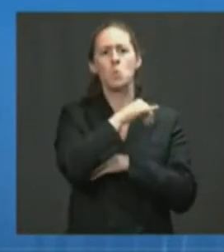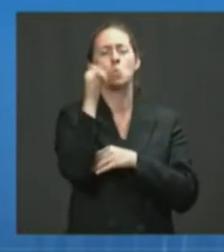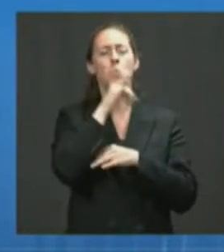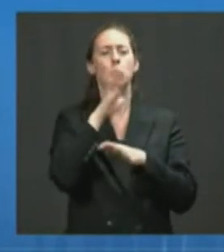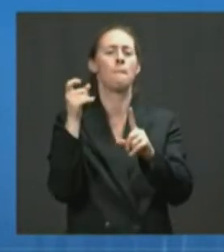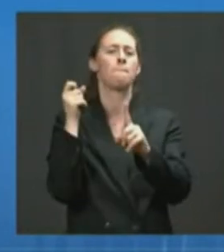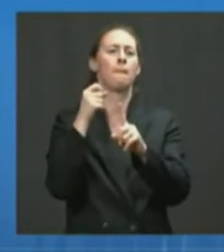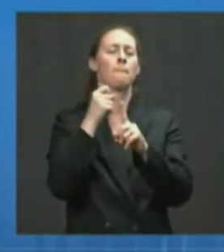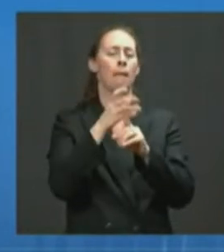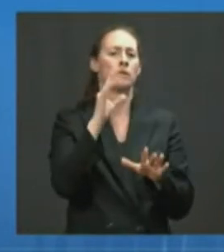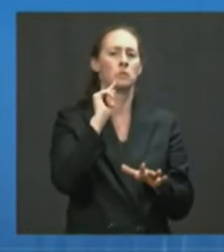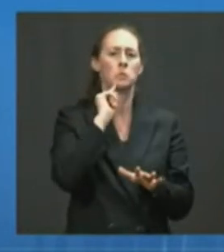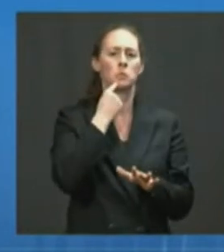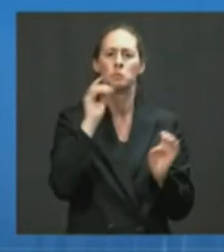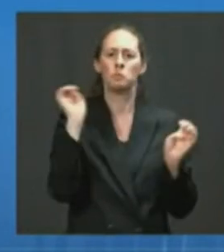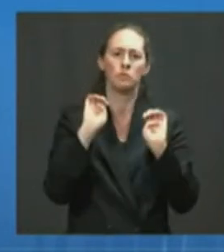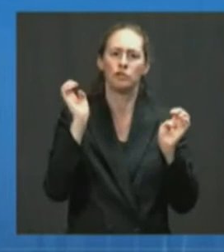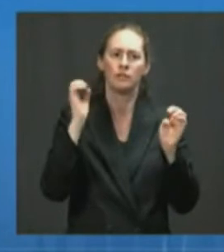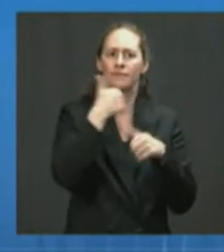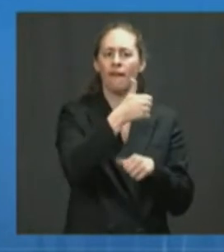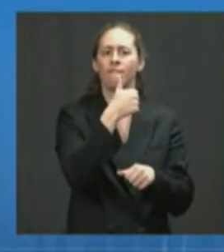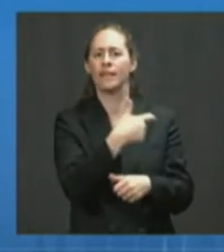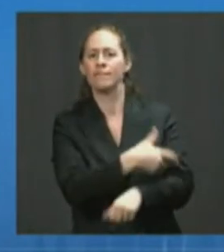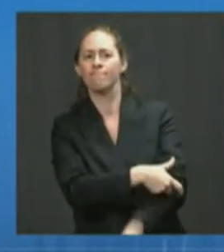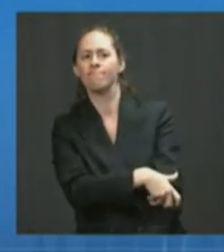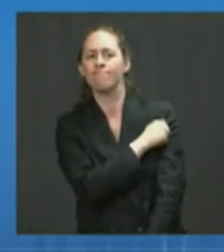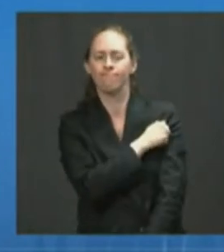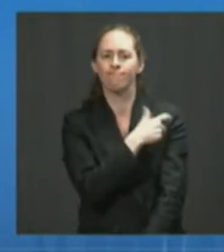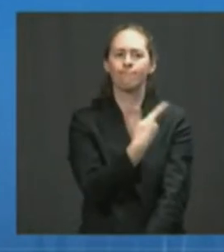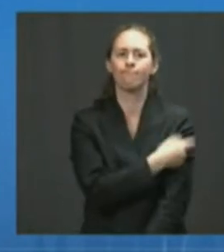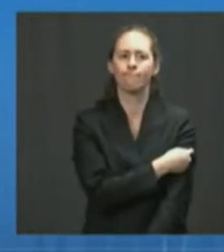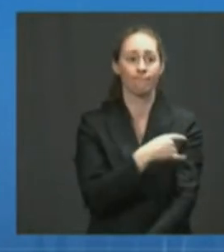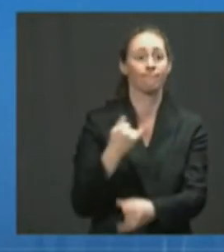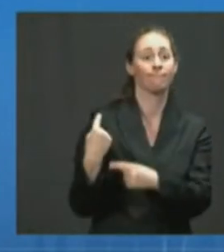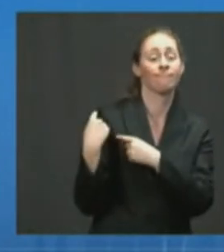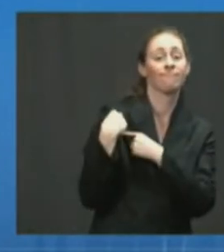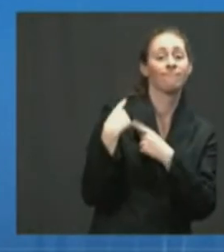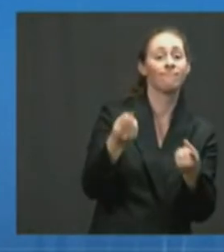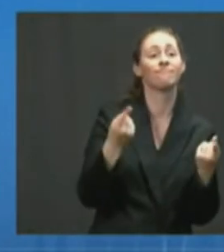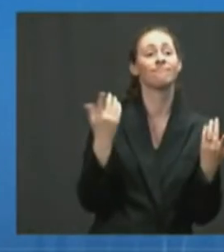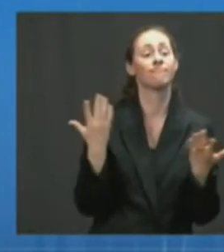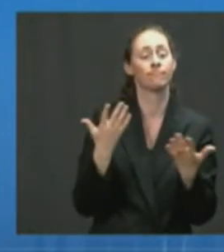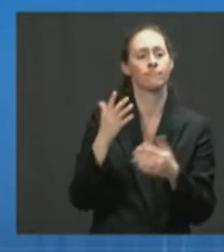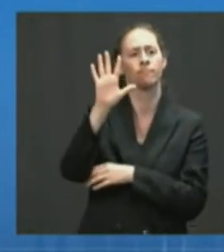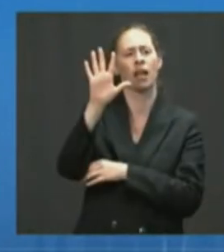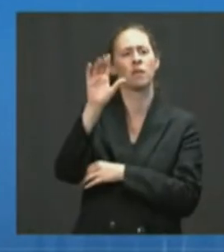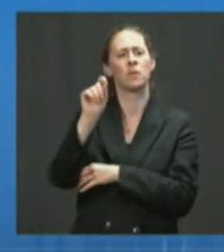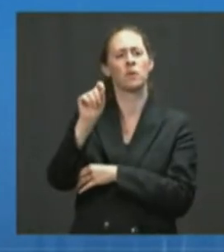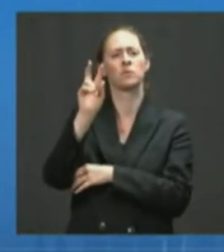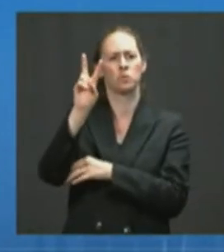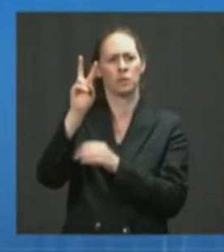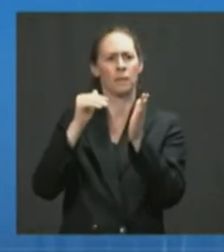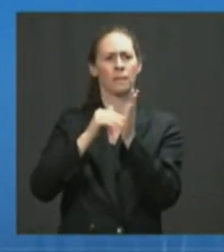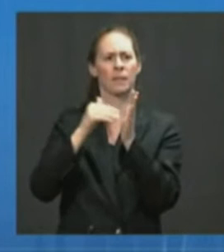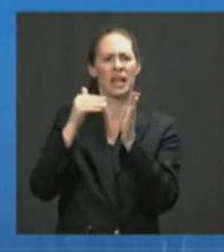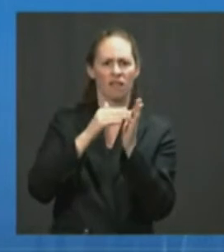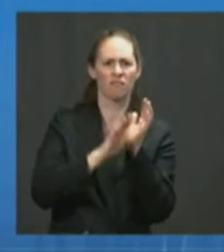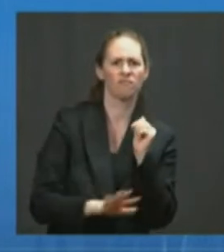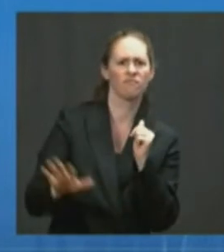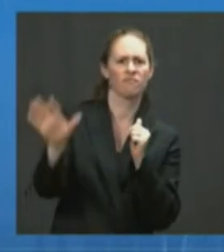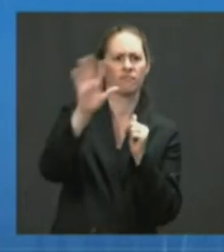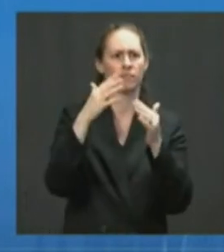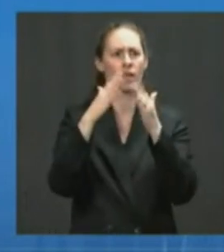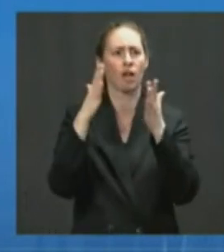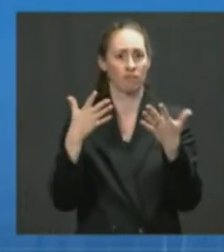And across the country, in the past 10 days, more than 5.2 million Americans have gotten a shot. So